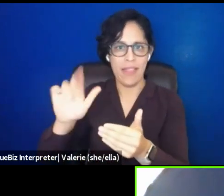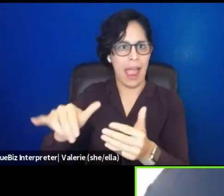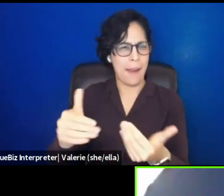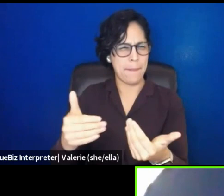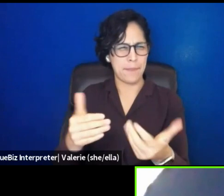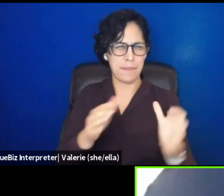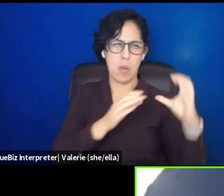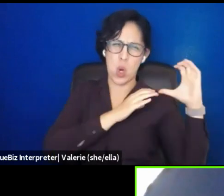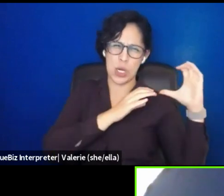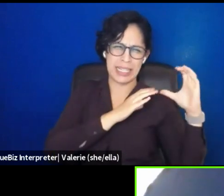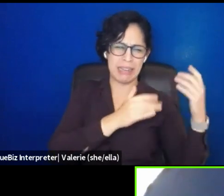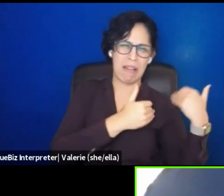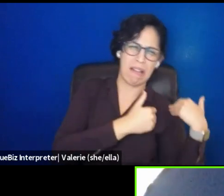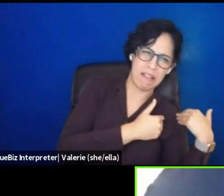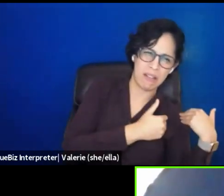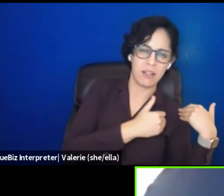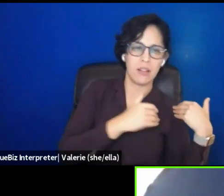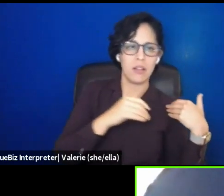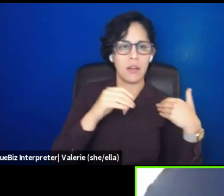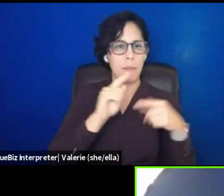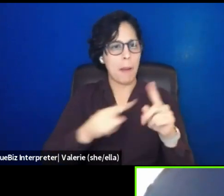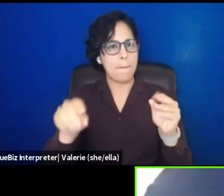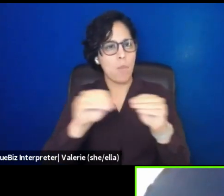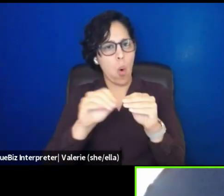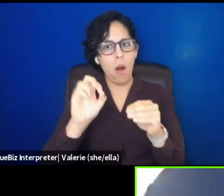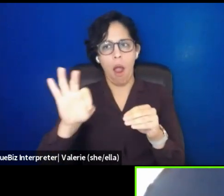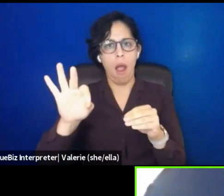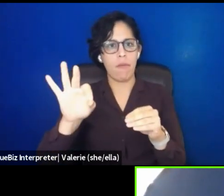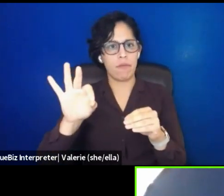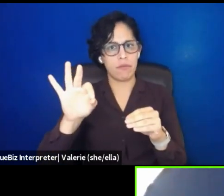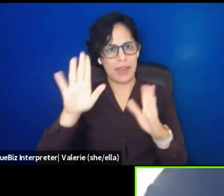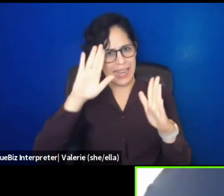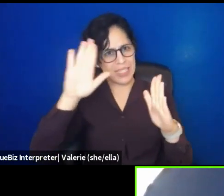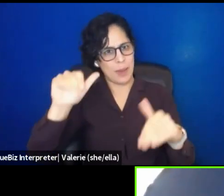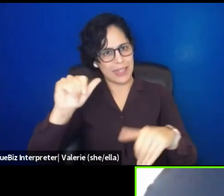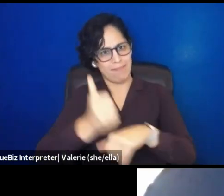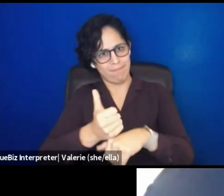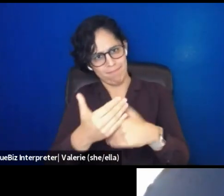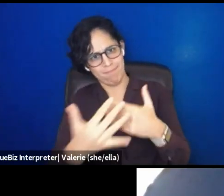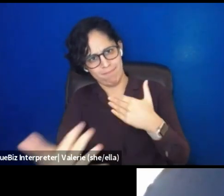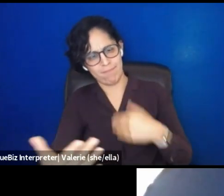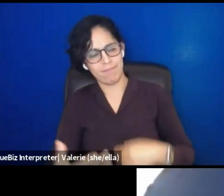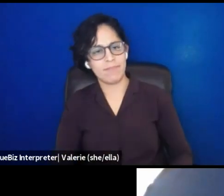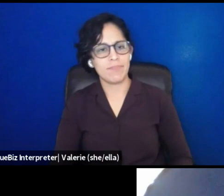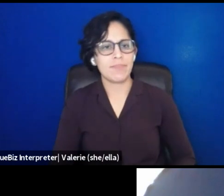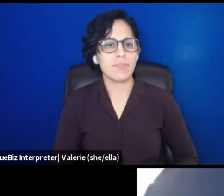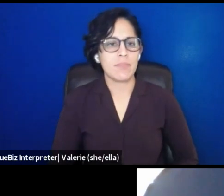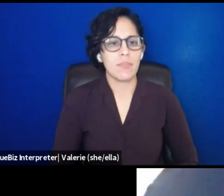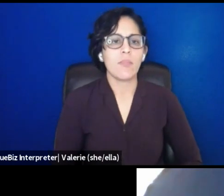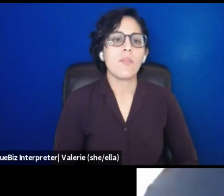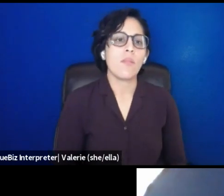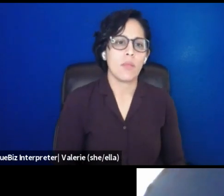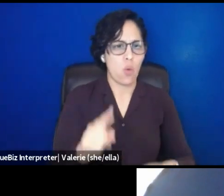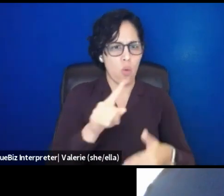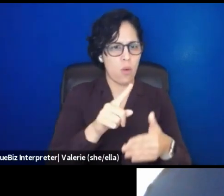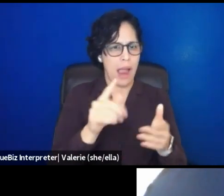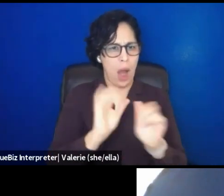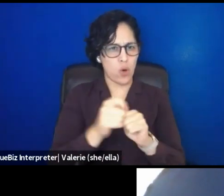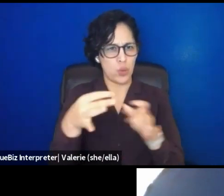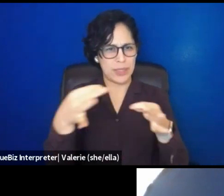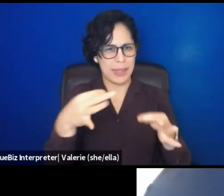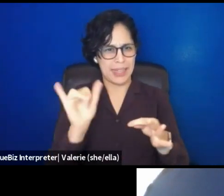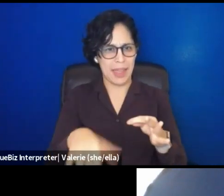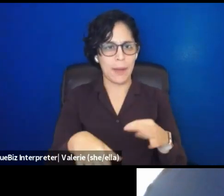or, or what is the, what is the language that you use in that situation? I think it's really about that is sort of that, um,